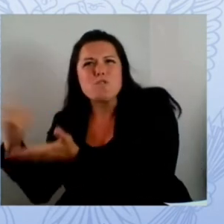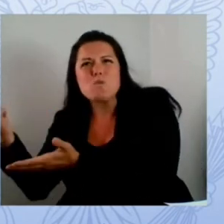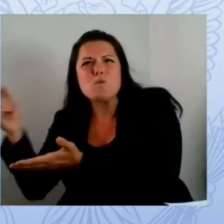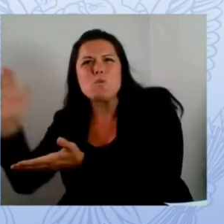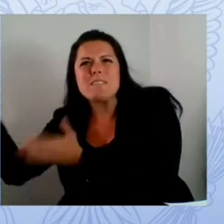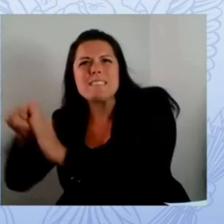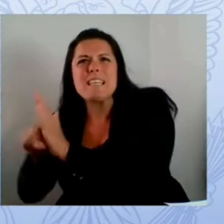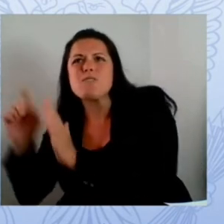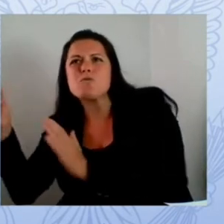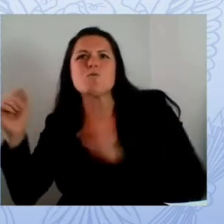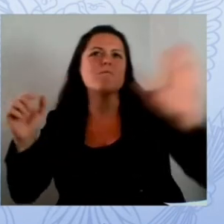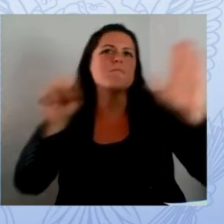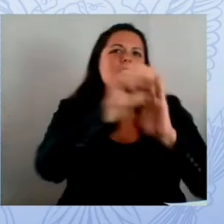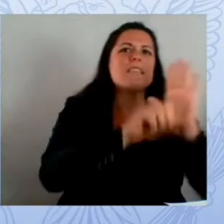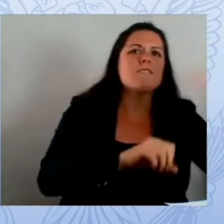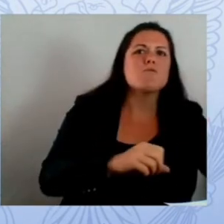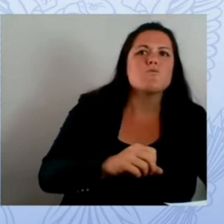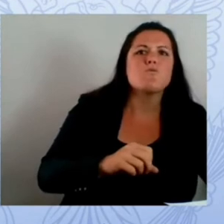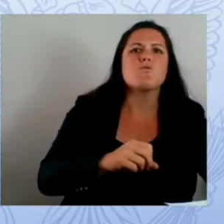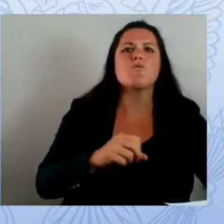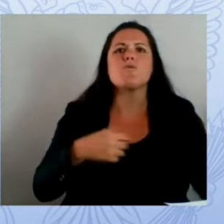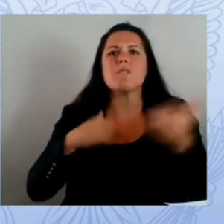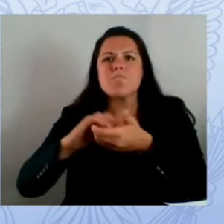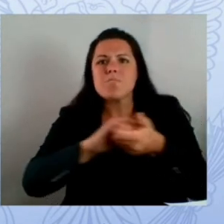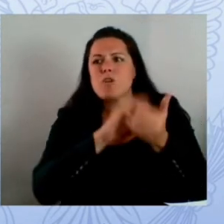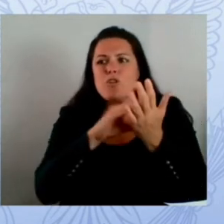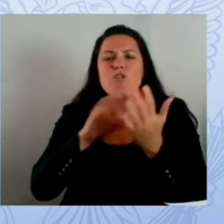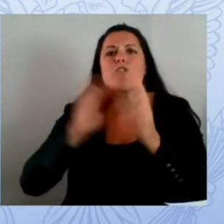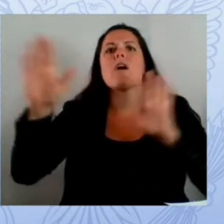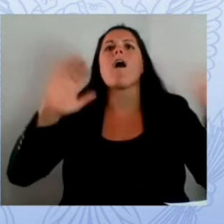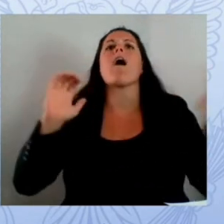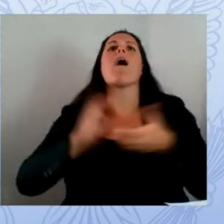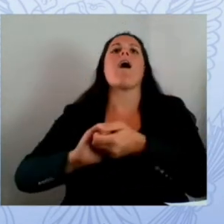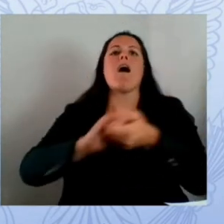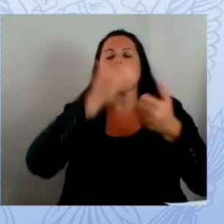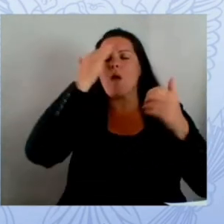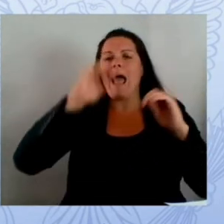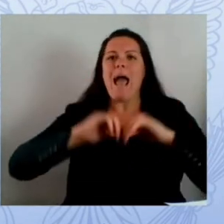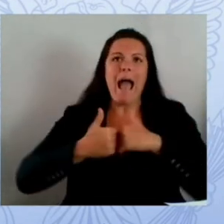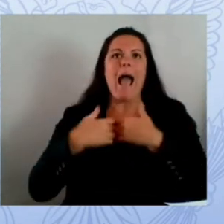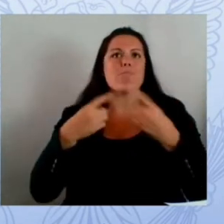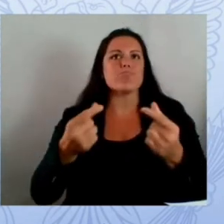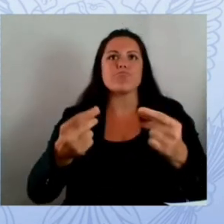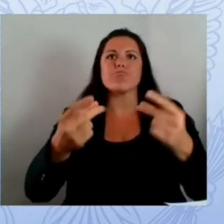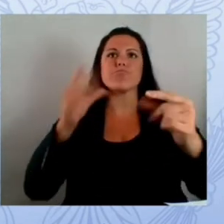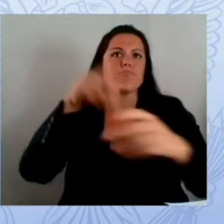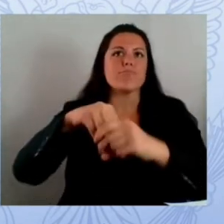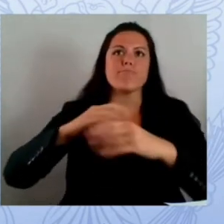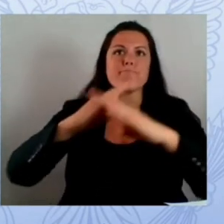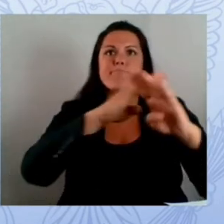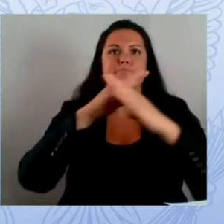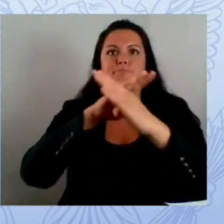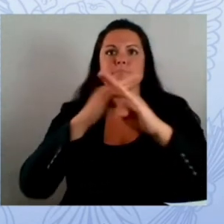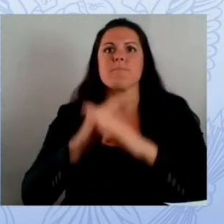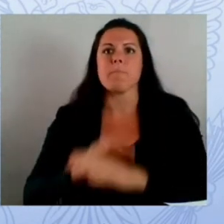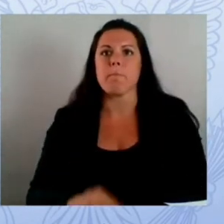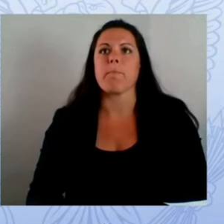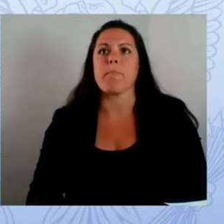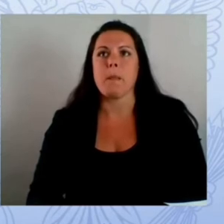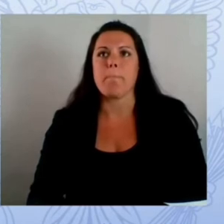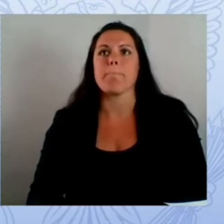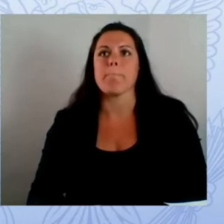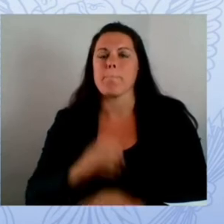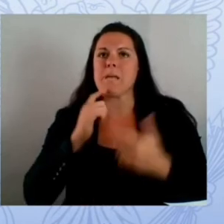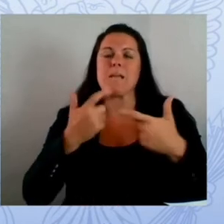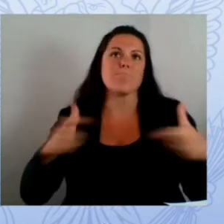provided great benefit to the state help us grow our education throughout the state and it really doesn't end there